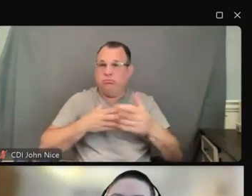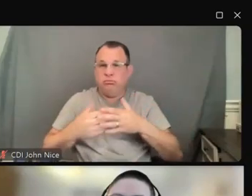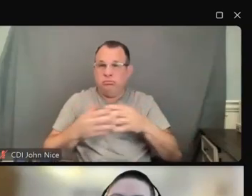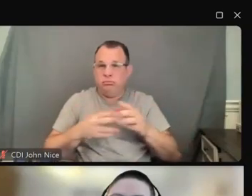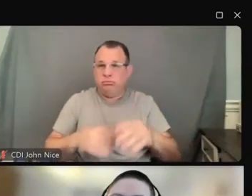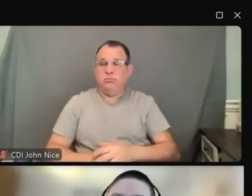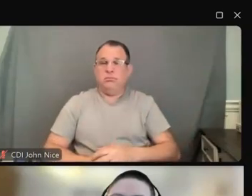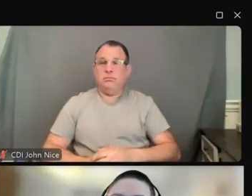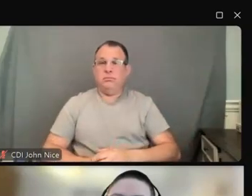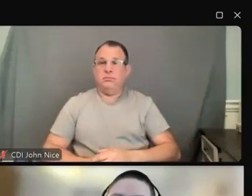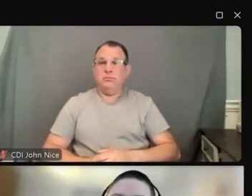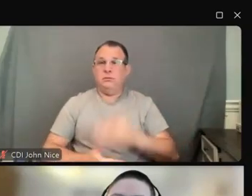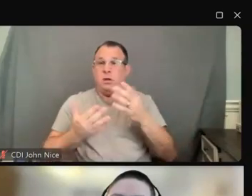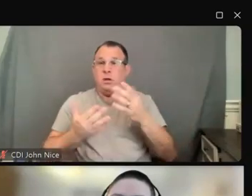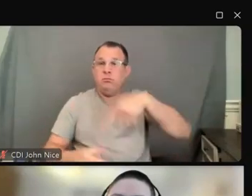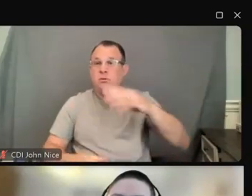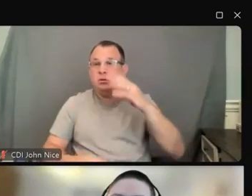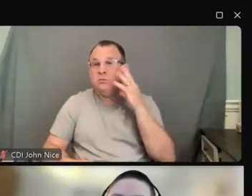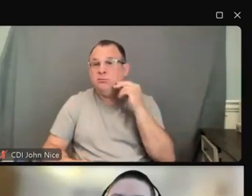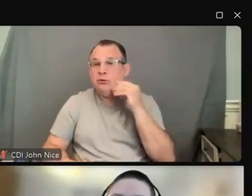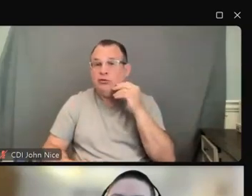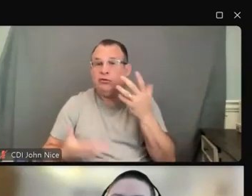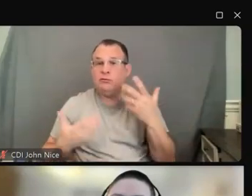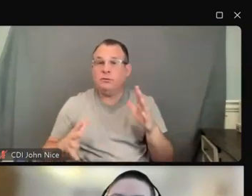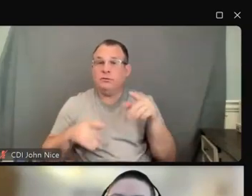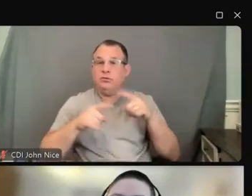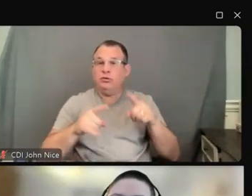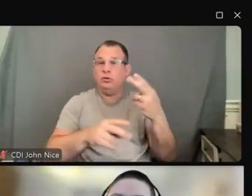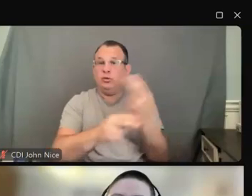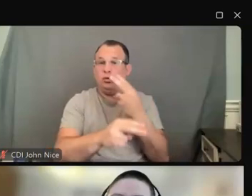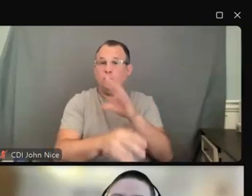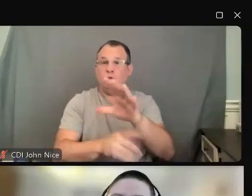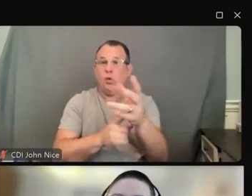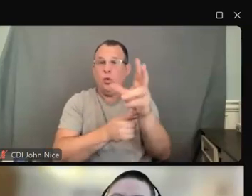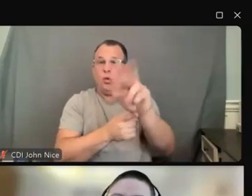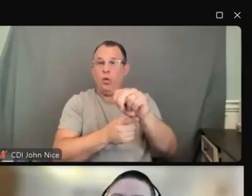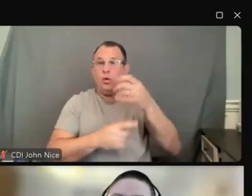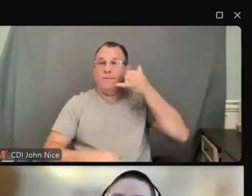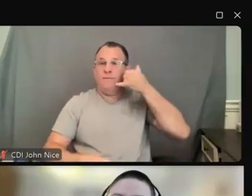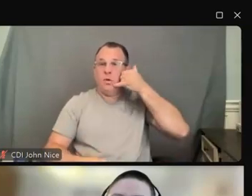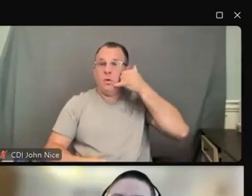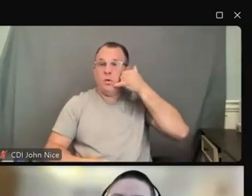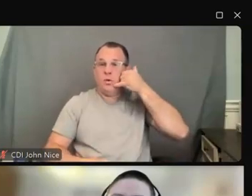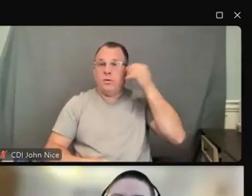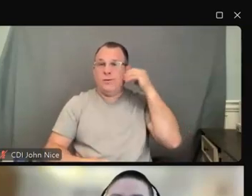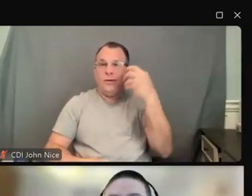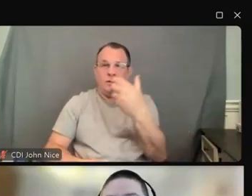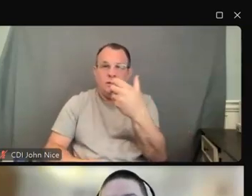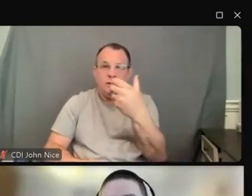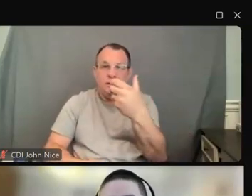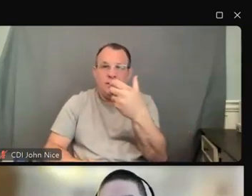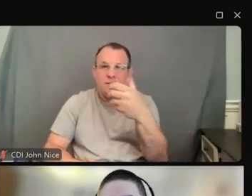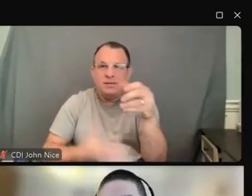had to use your own cell phone or a staff member has had to use a cell phone in order to connect with VRI,